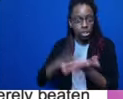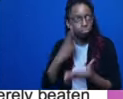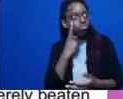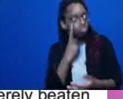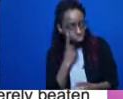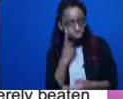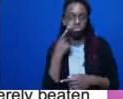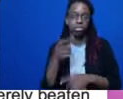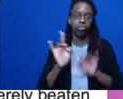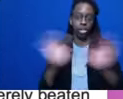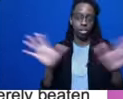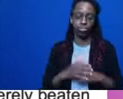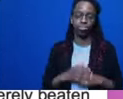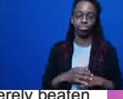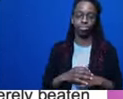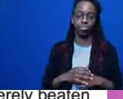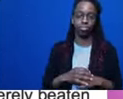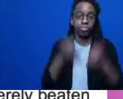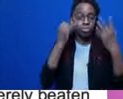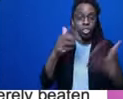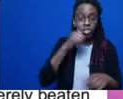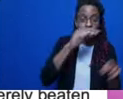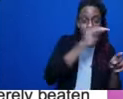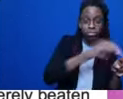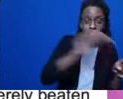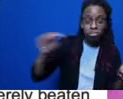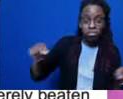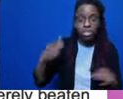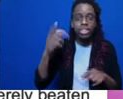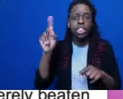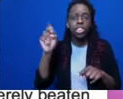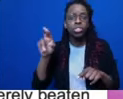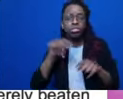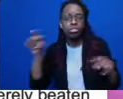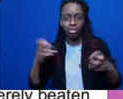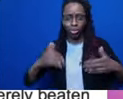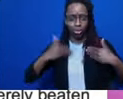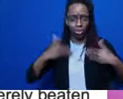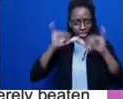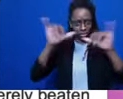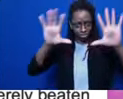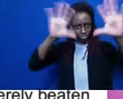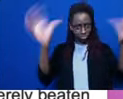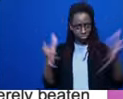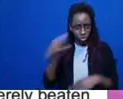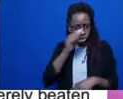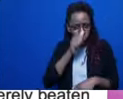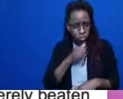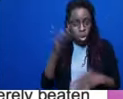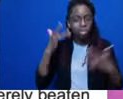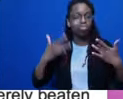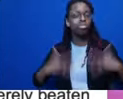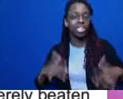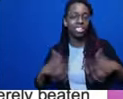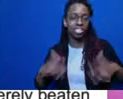They are suffering often from depression. They are disproportionately poor. They're disproportionately from racial minority groups.